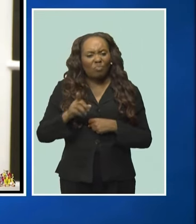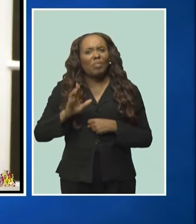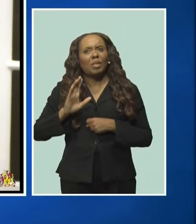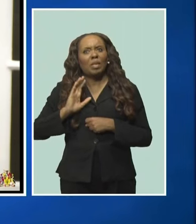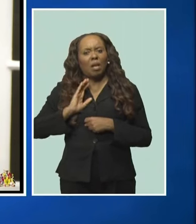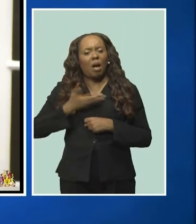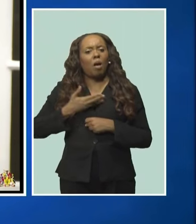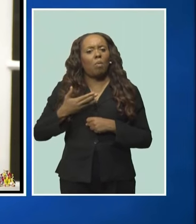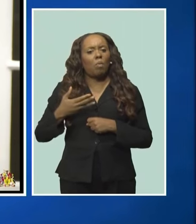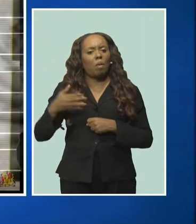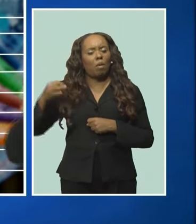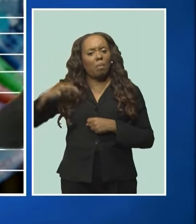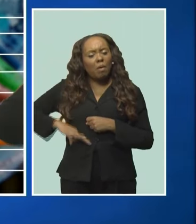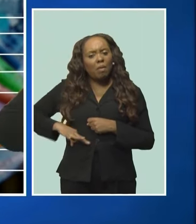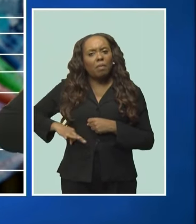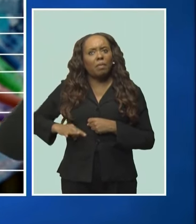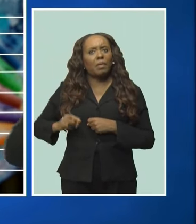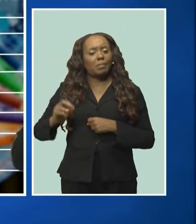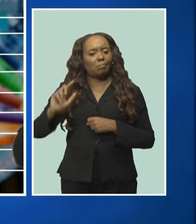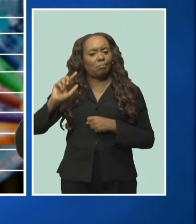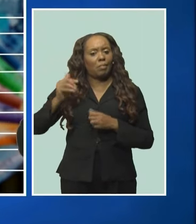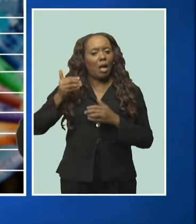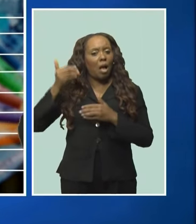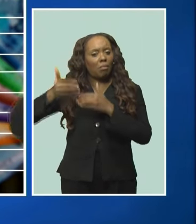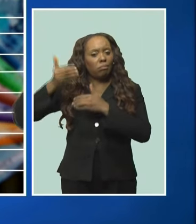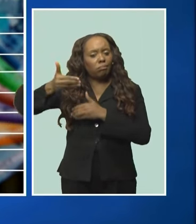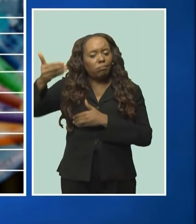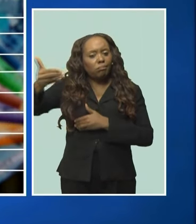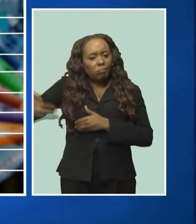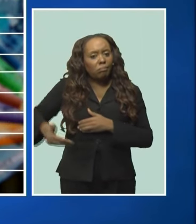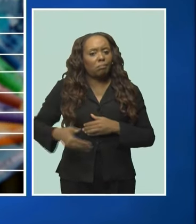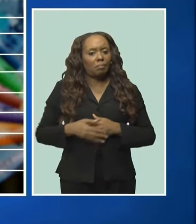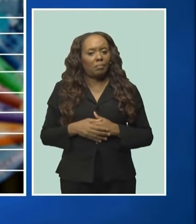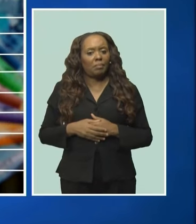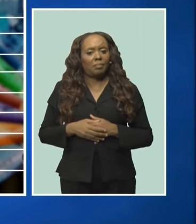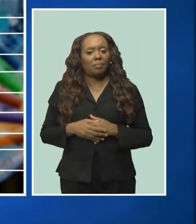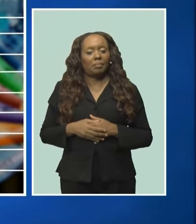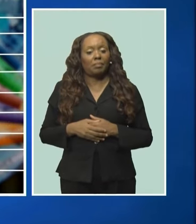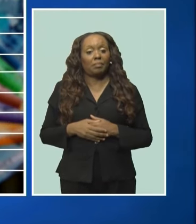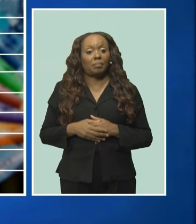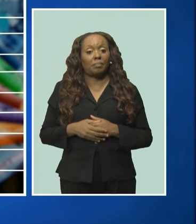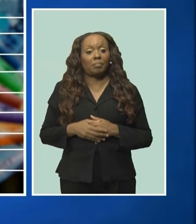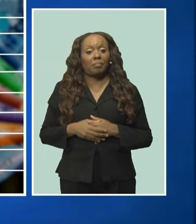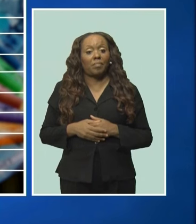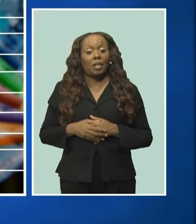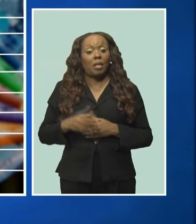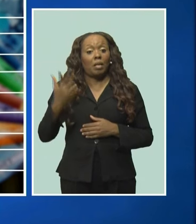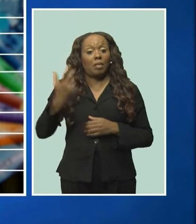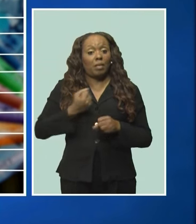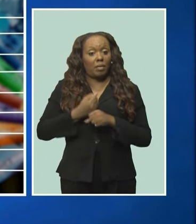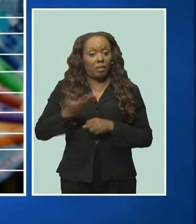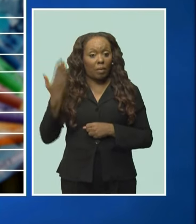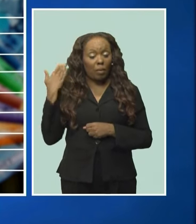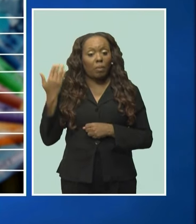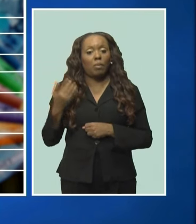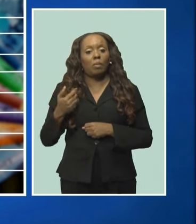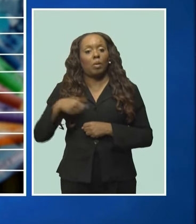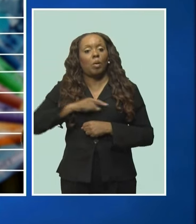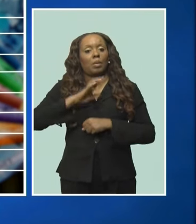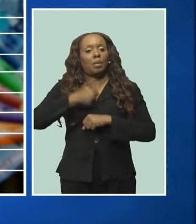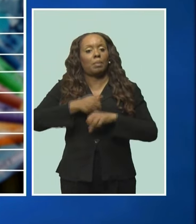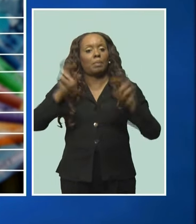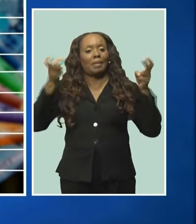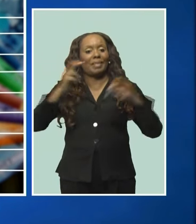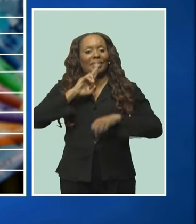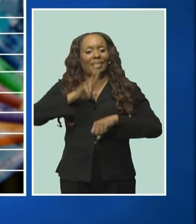over time. And after the introduction of a national minimum wage three years ago, the Prime Minister says